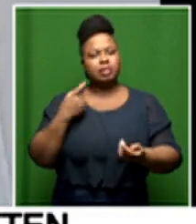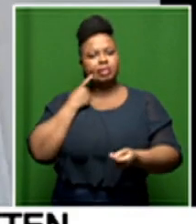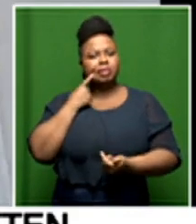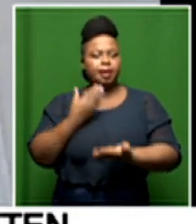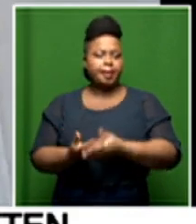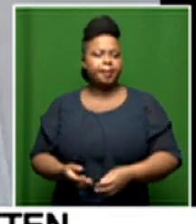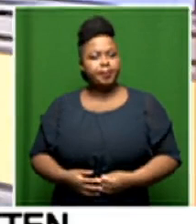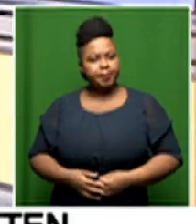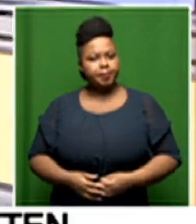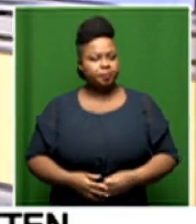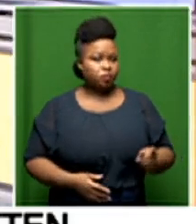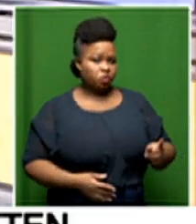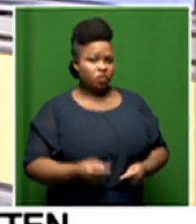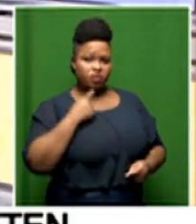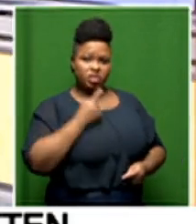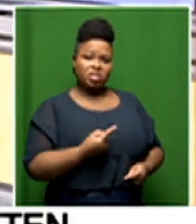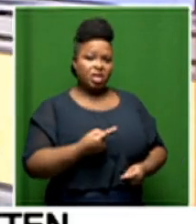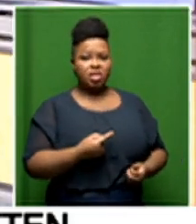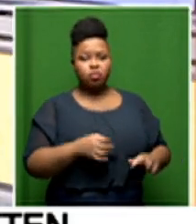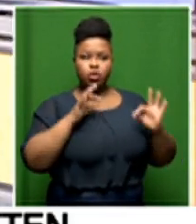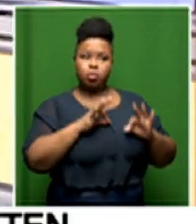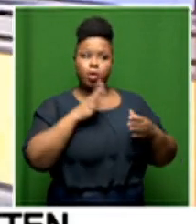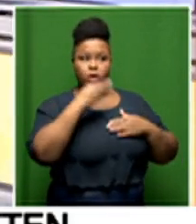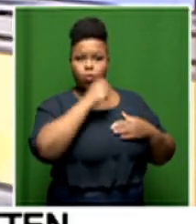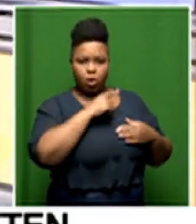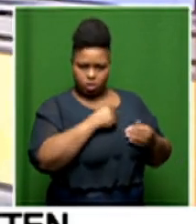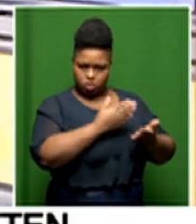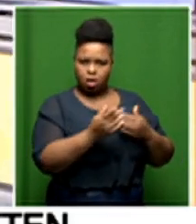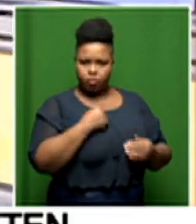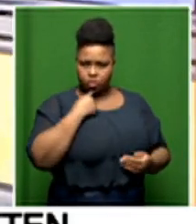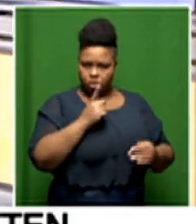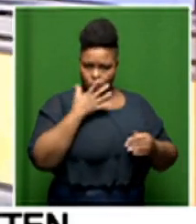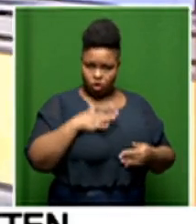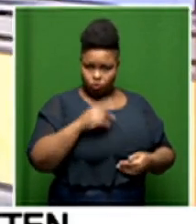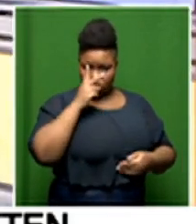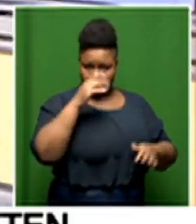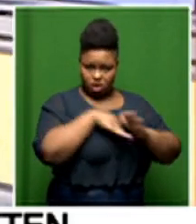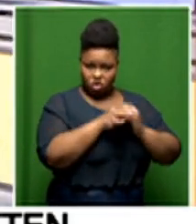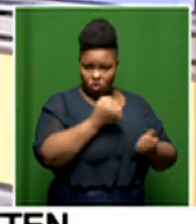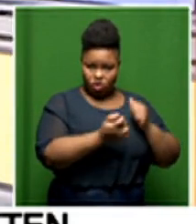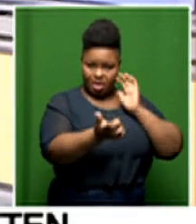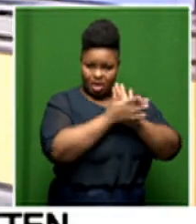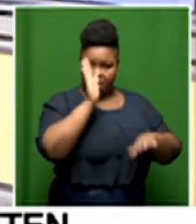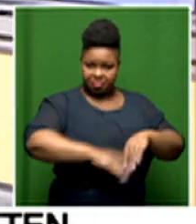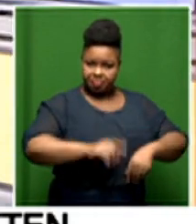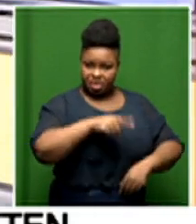when you say a proper outcome some people actually want to see legal retribution is that something that's going to be happening